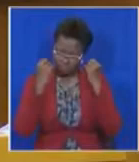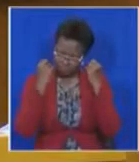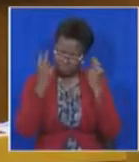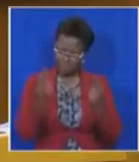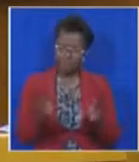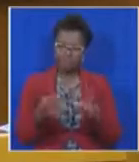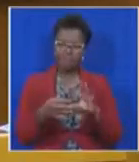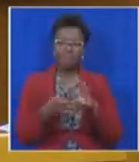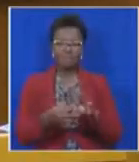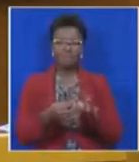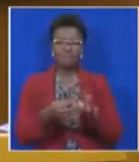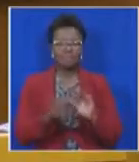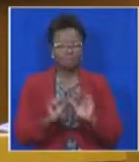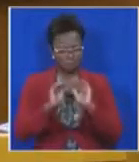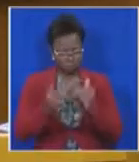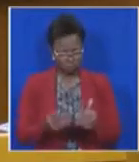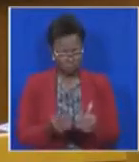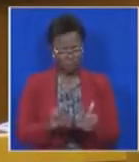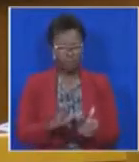to saving South Africa.